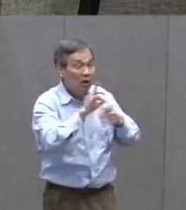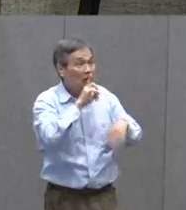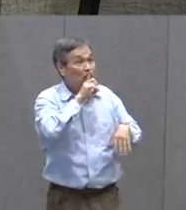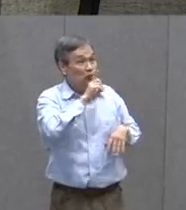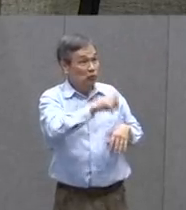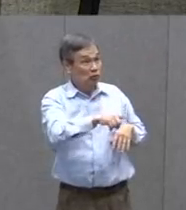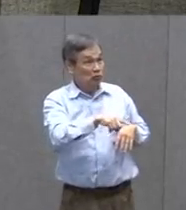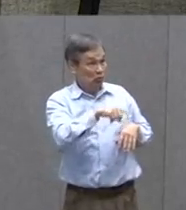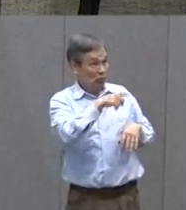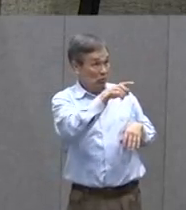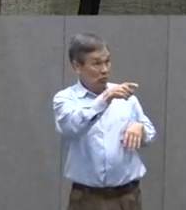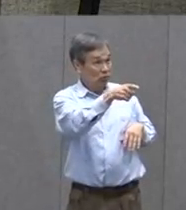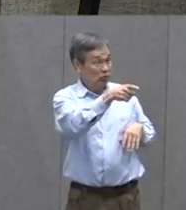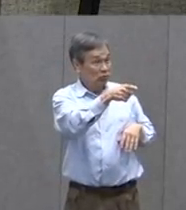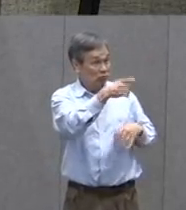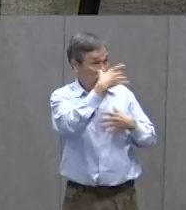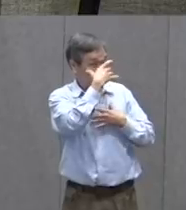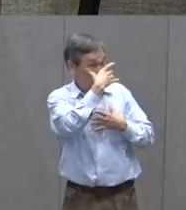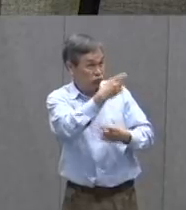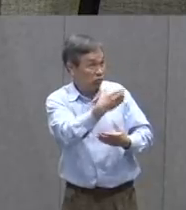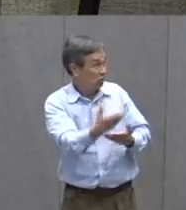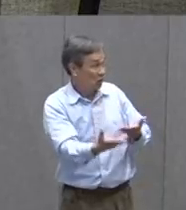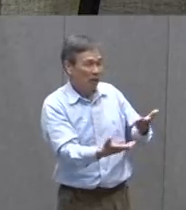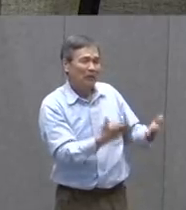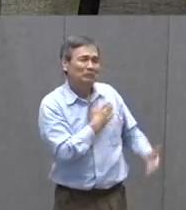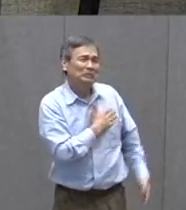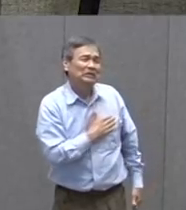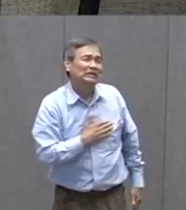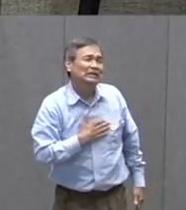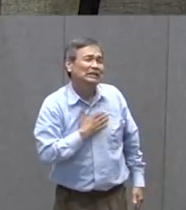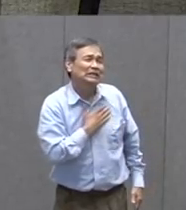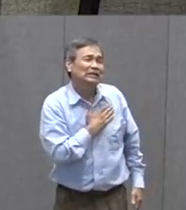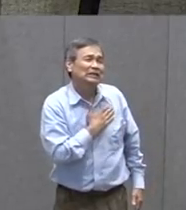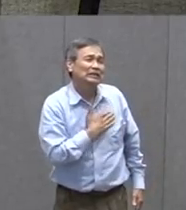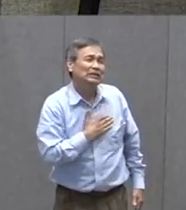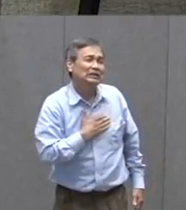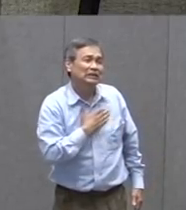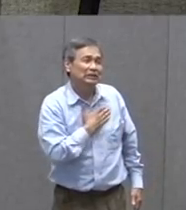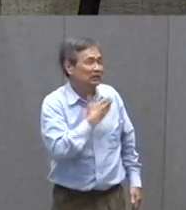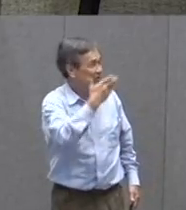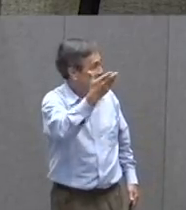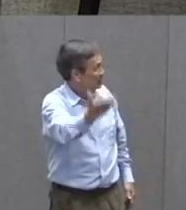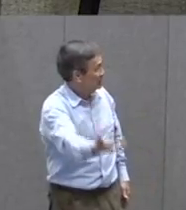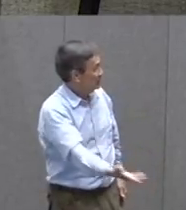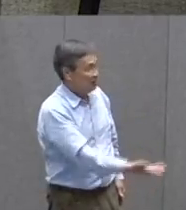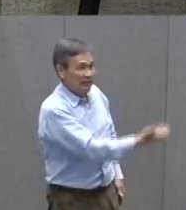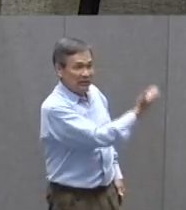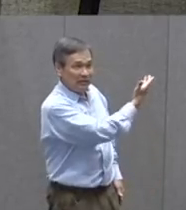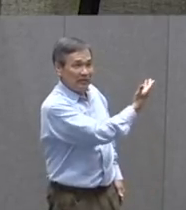welcome. Will you please take a slice?